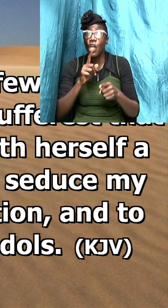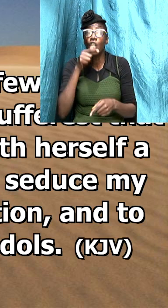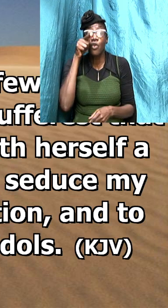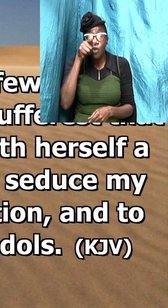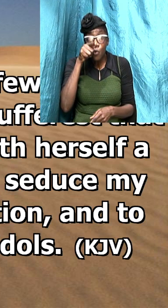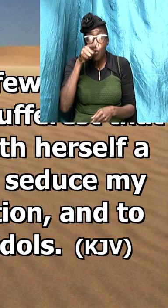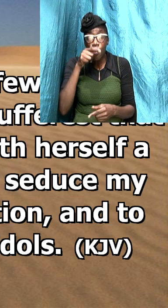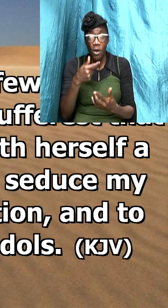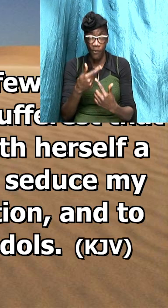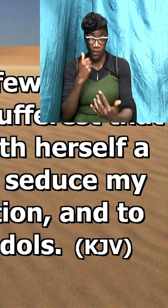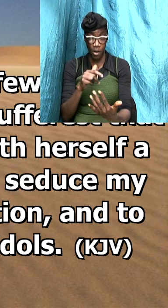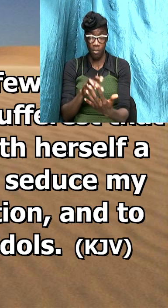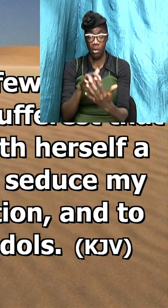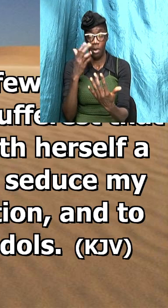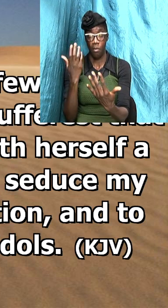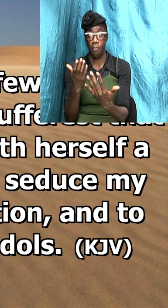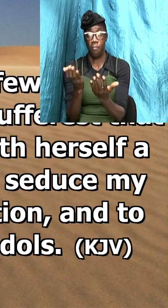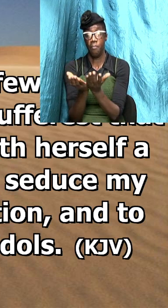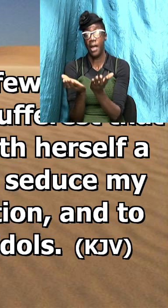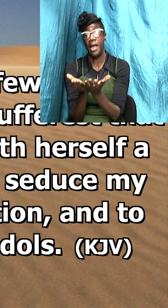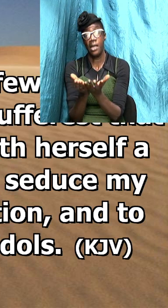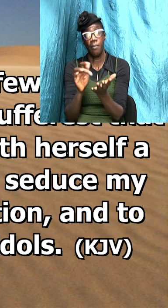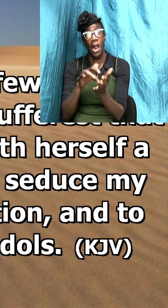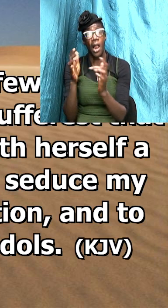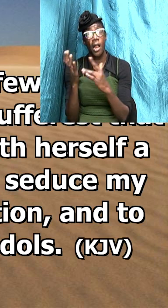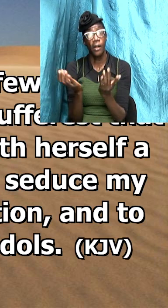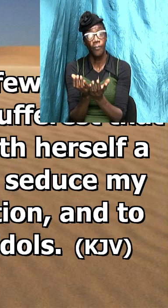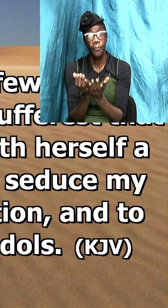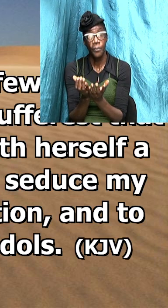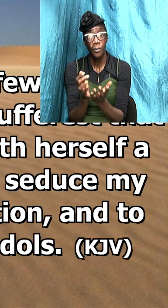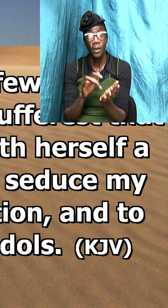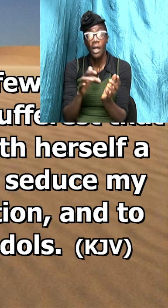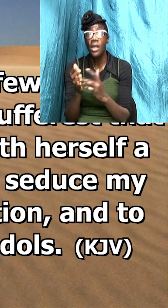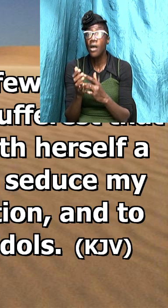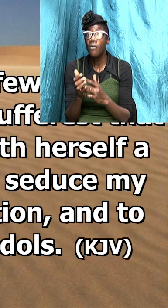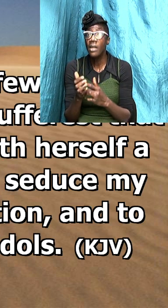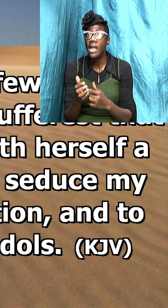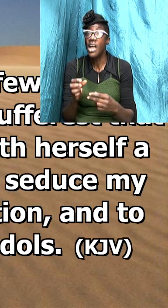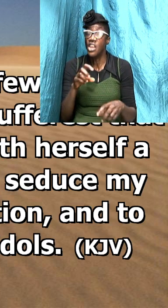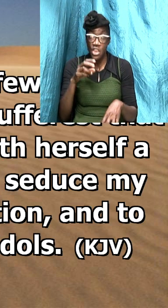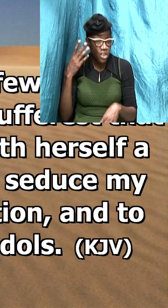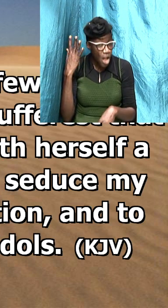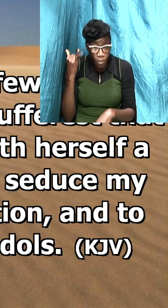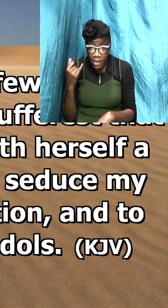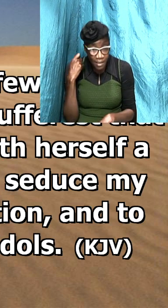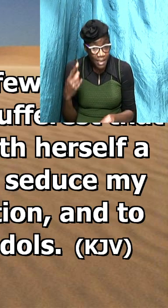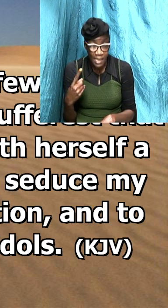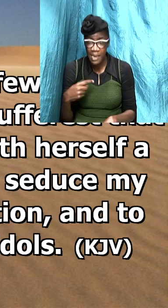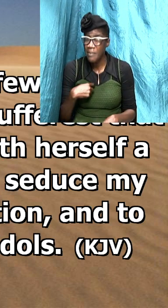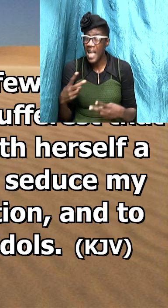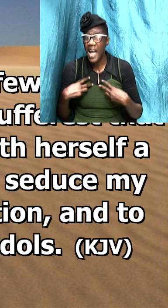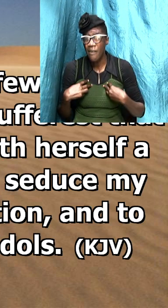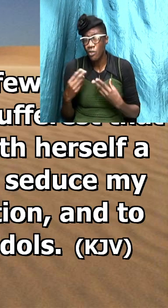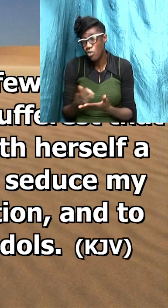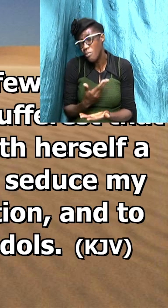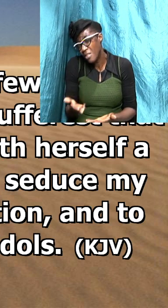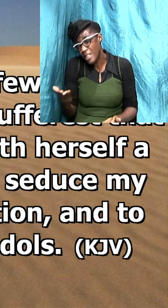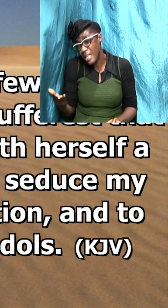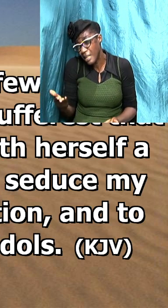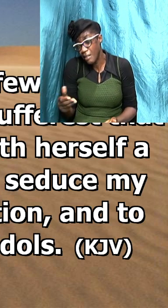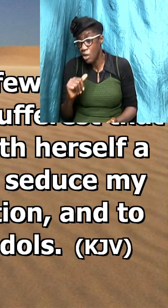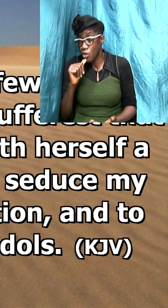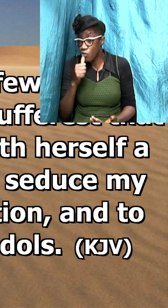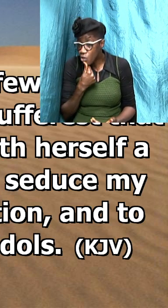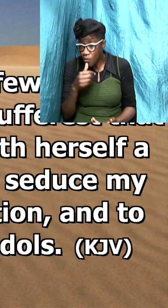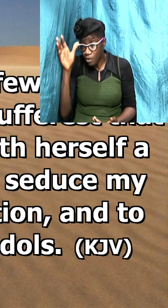the Bible says right that notwithstanding I have a few things against thee because thou sufferest that woman